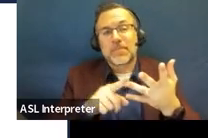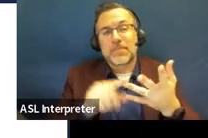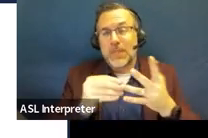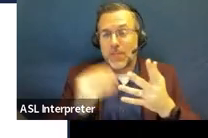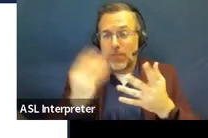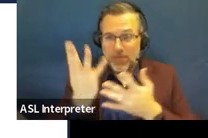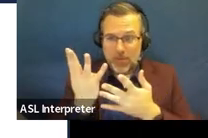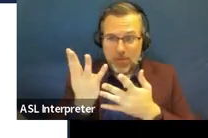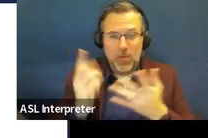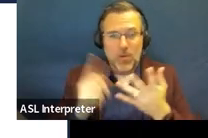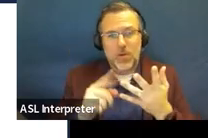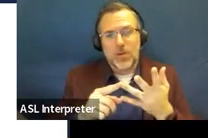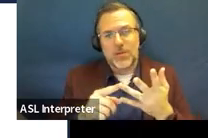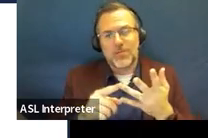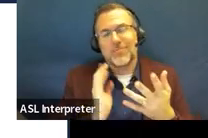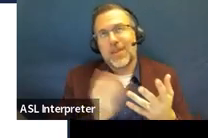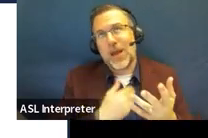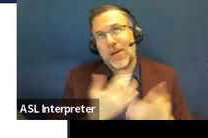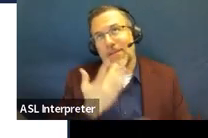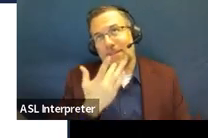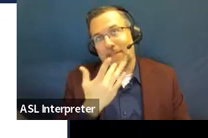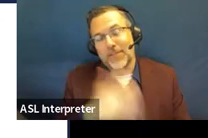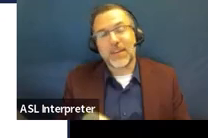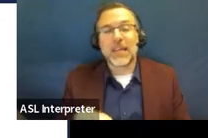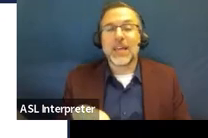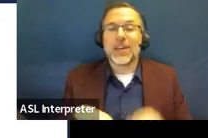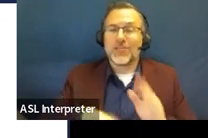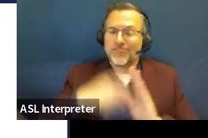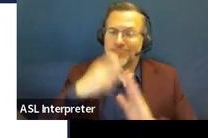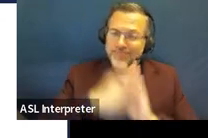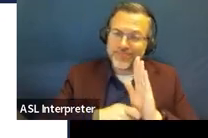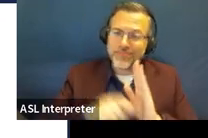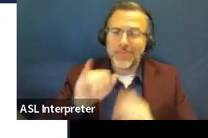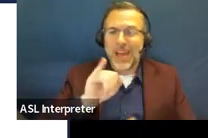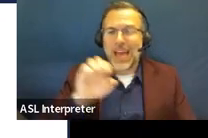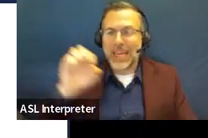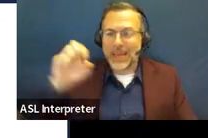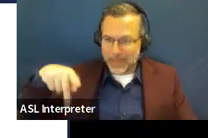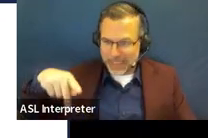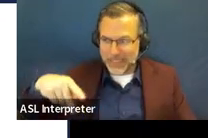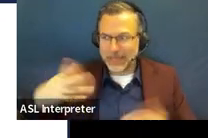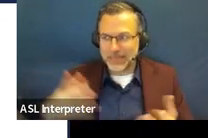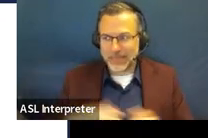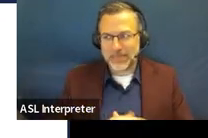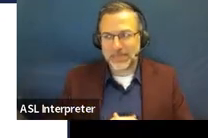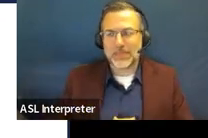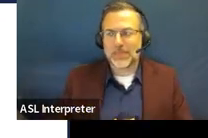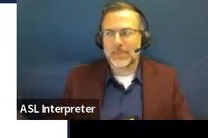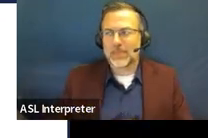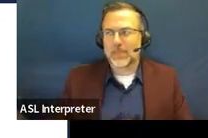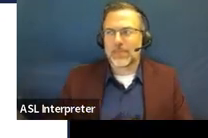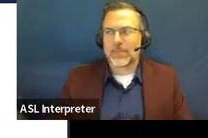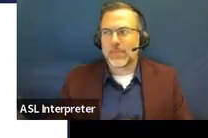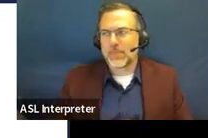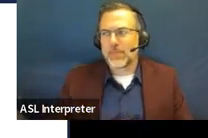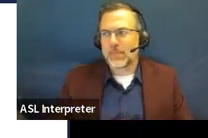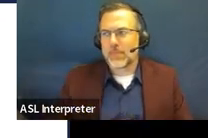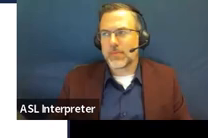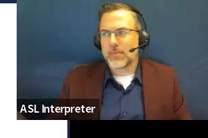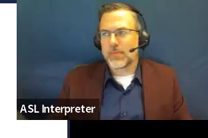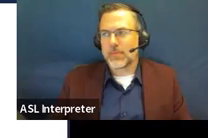And this one's all of our favorites. So developing an IEP, that's what we're all here for. So this is developing that IEP